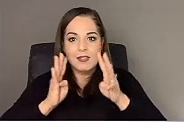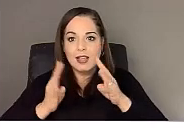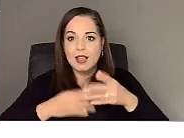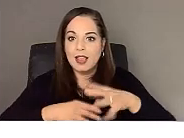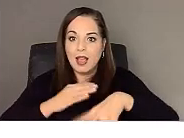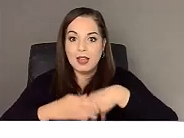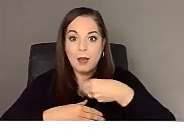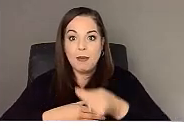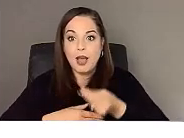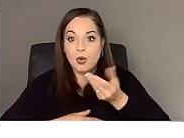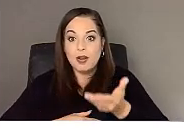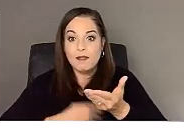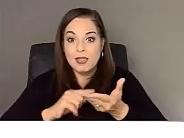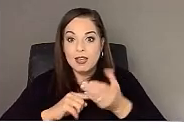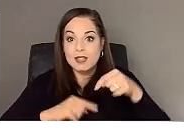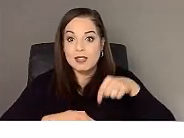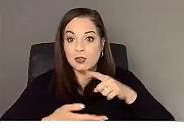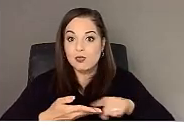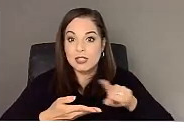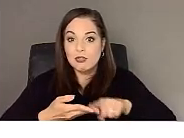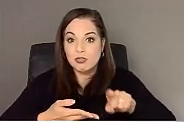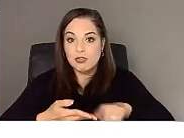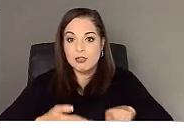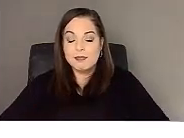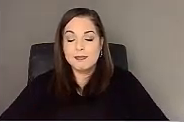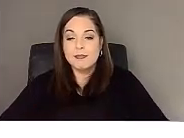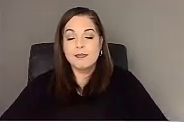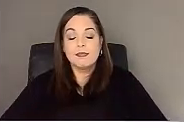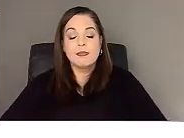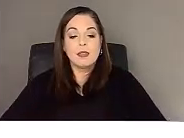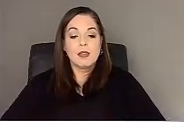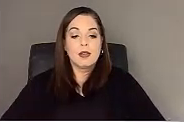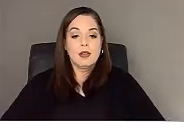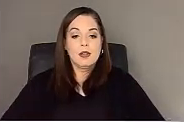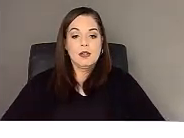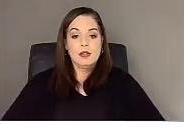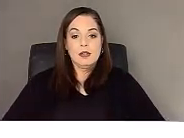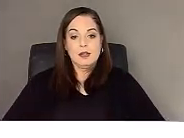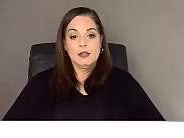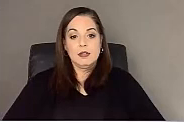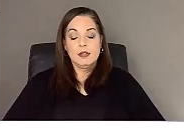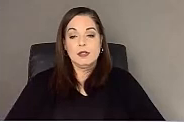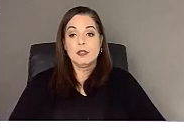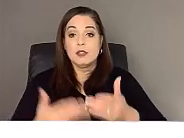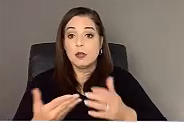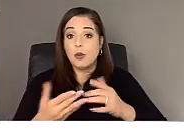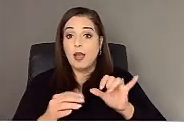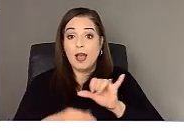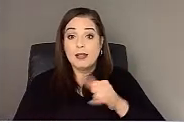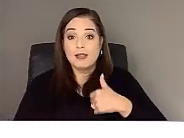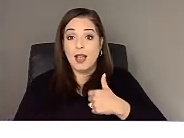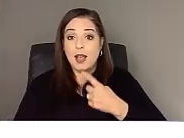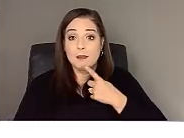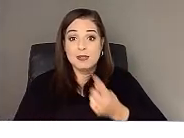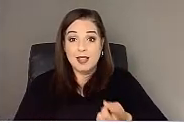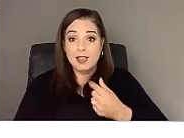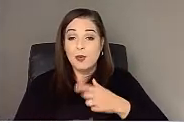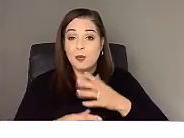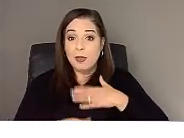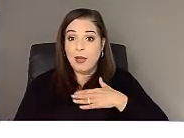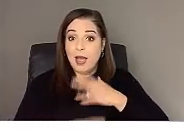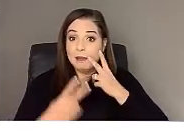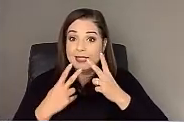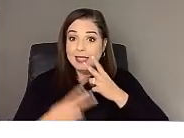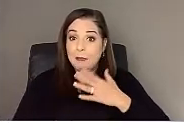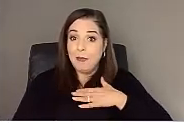of this research. Um, so, uh, as I'm saying with my own ripple effects as